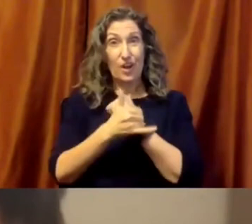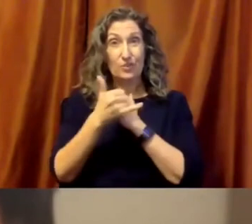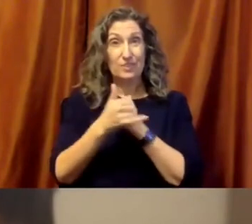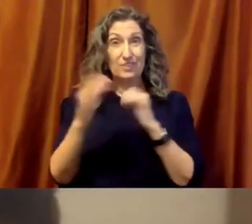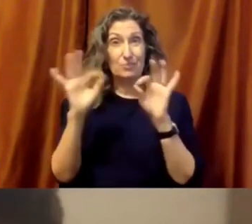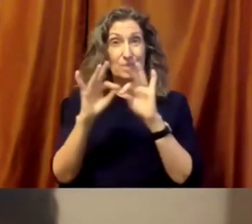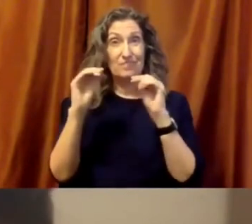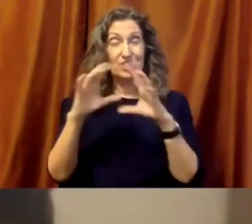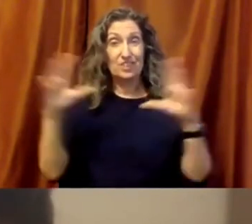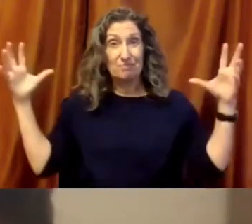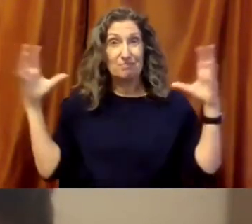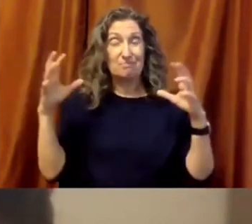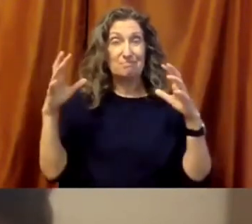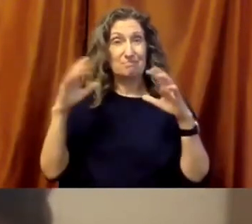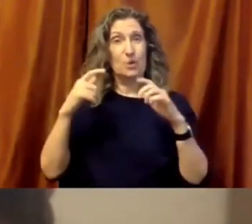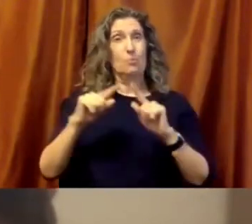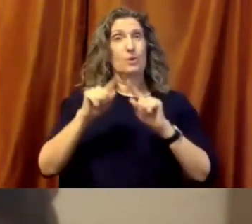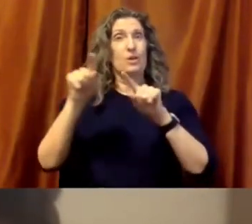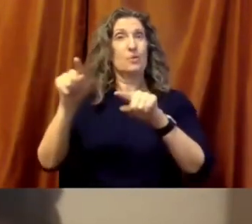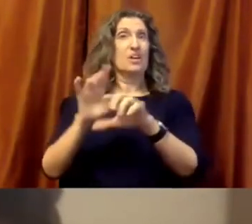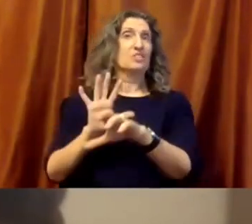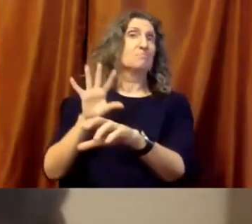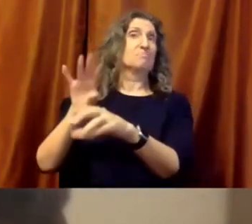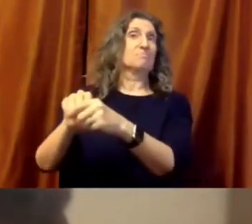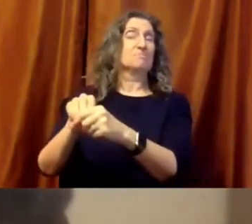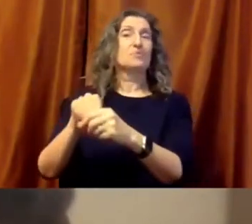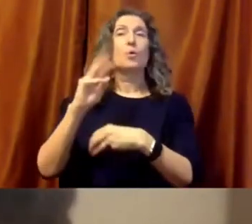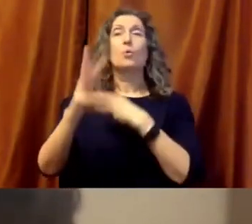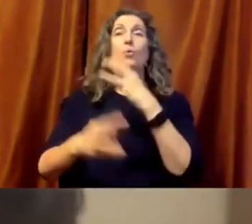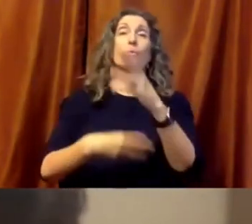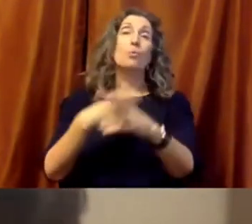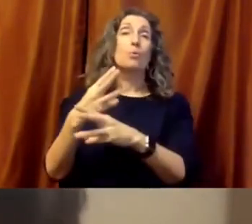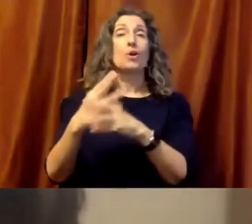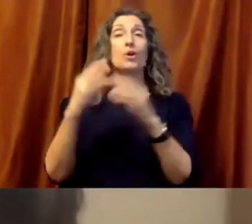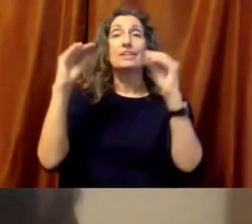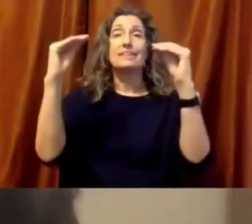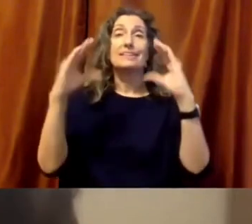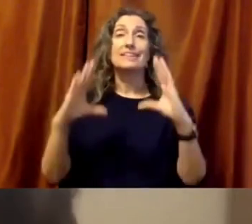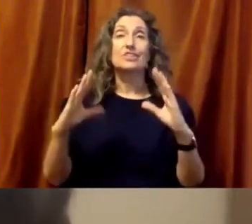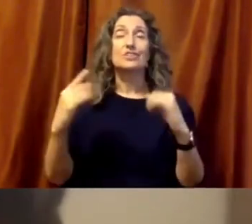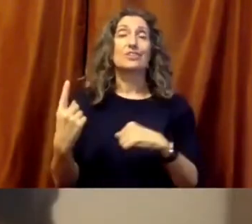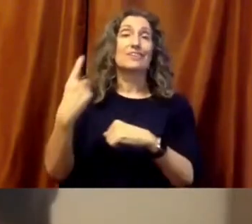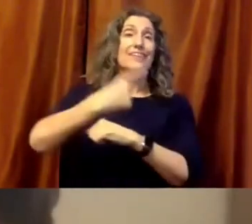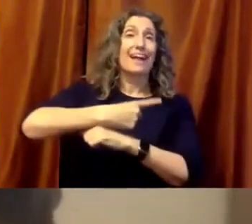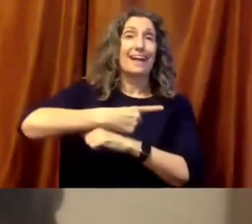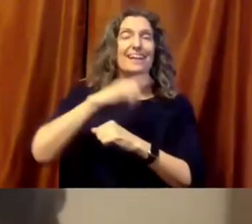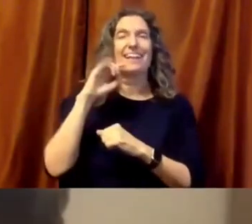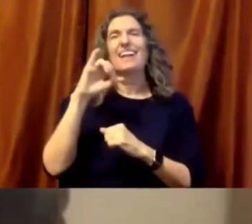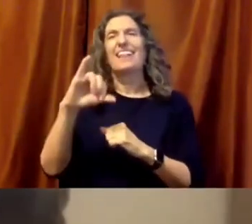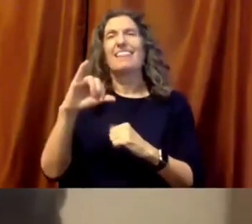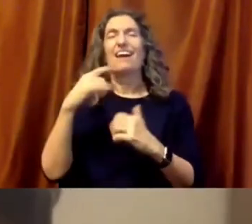174 countries. And we were there to participate in World Teacher Day, which was a